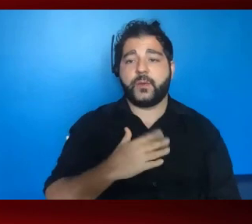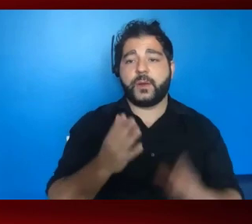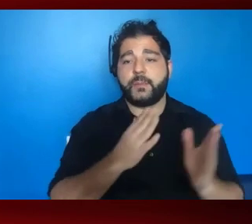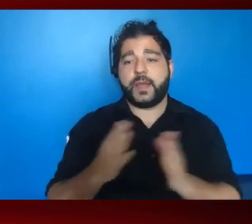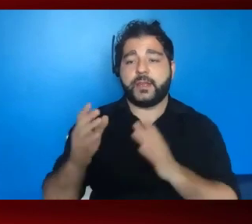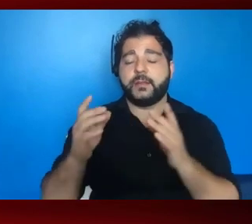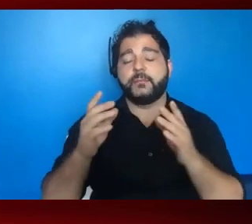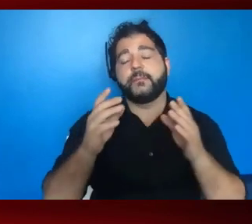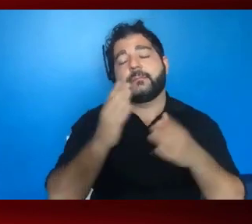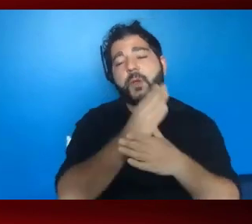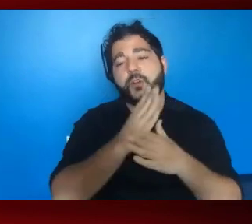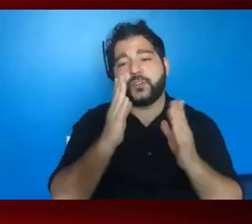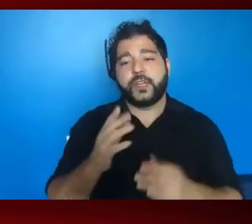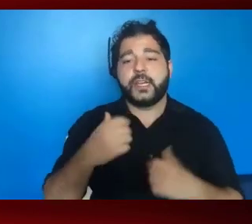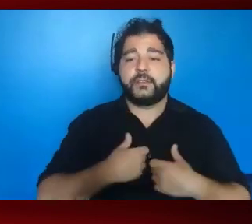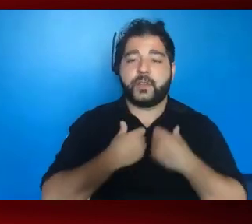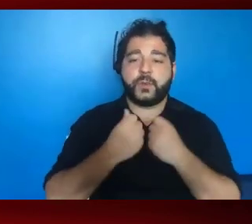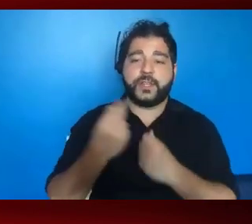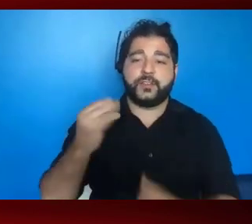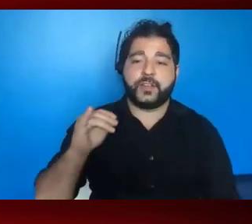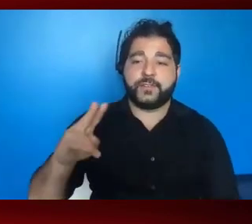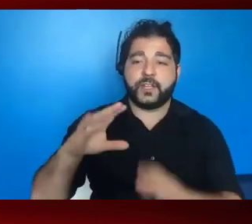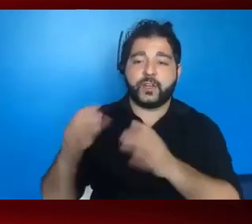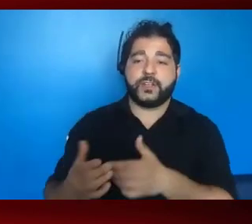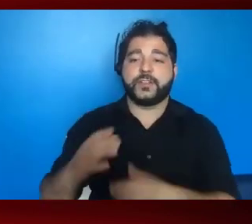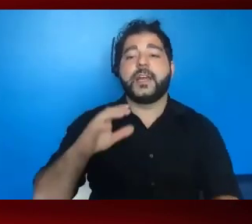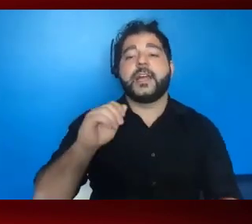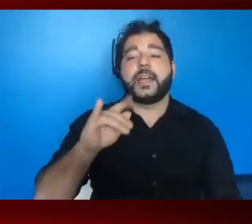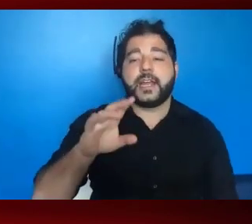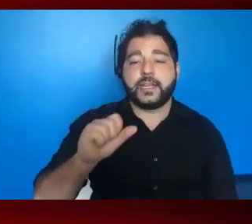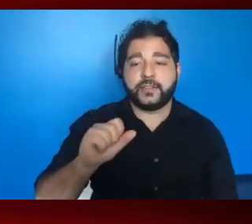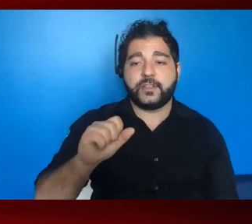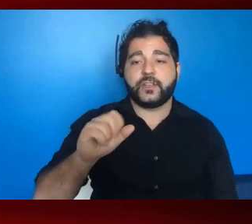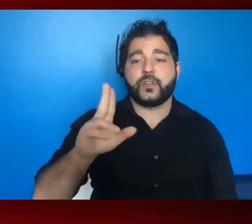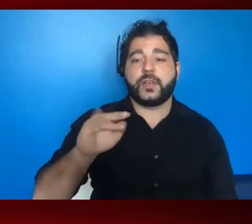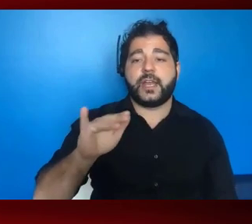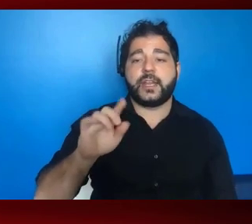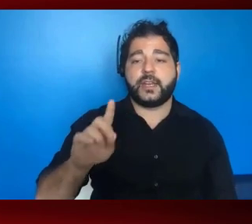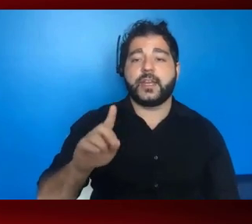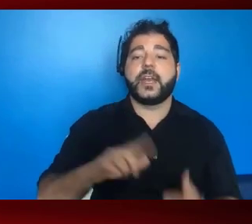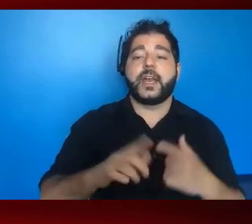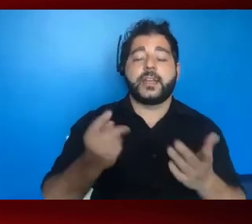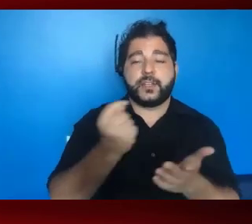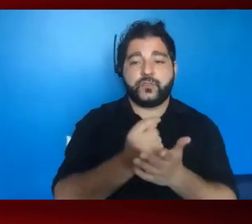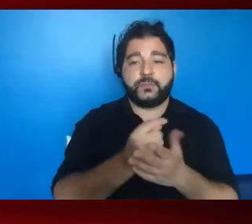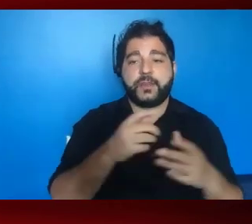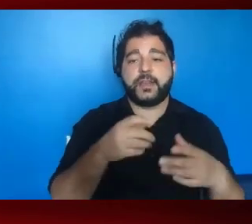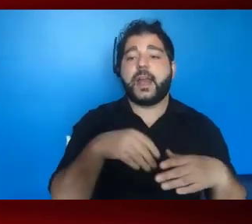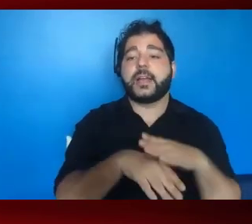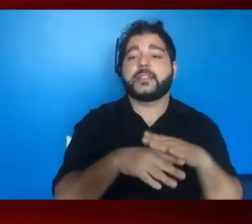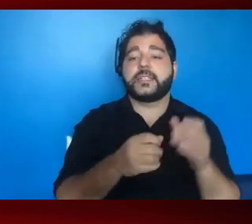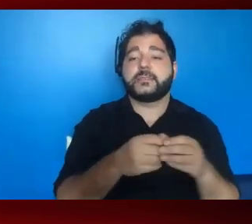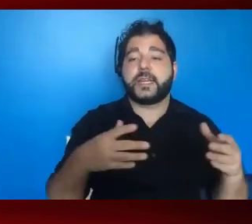the US People Living with HIV Caucus, from my colleagues at AIDS United, and our planning partners at the Treatment Access Expansion Project.